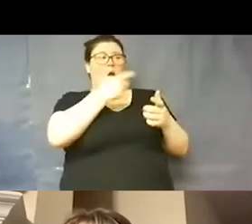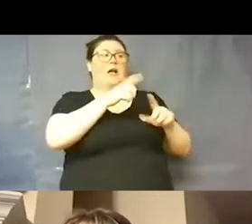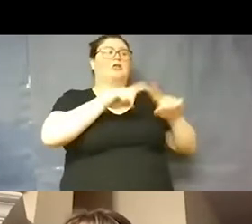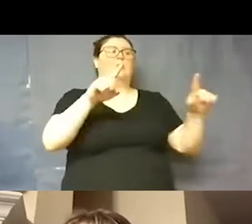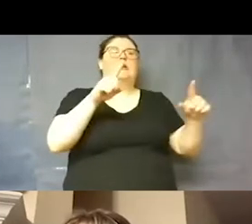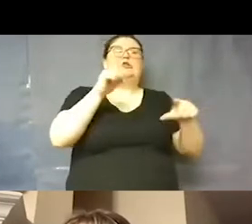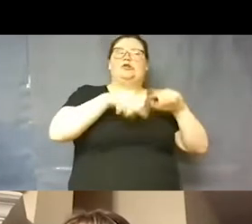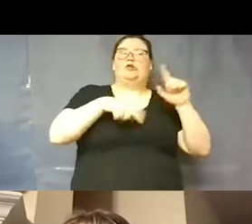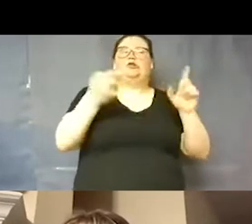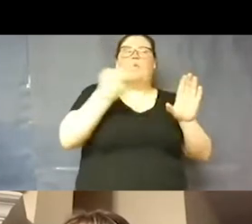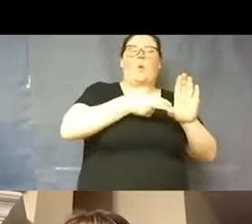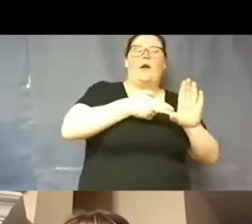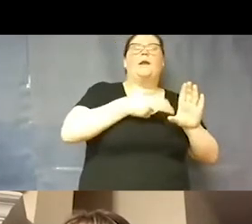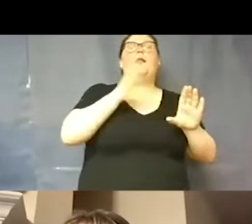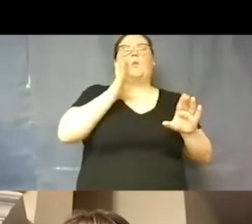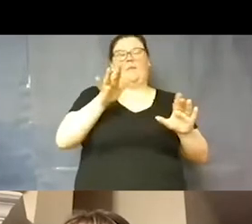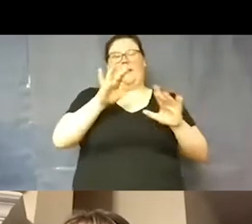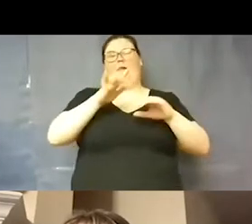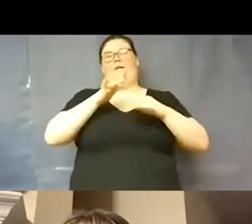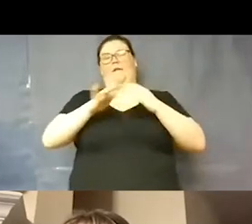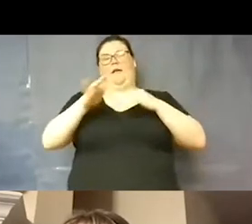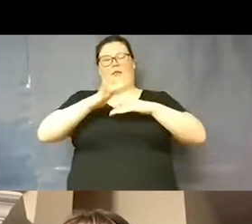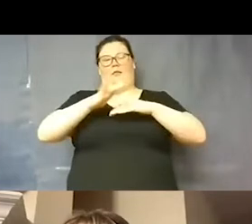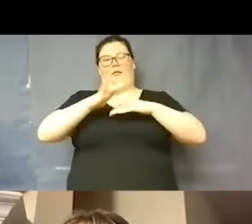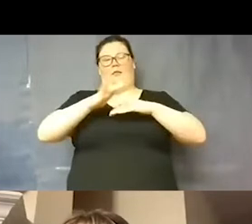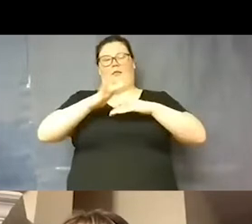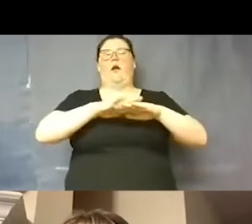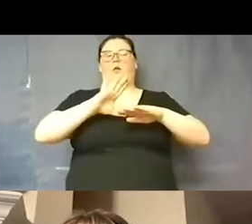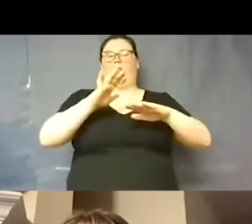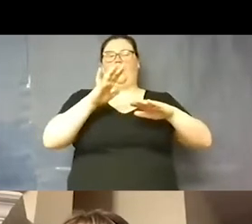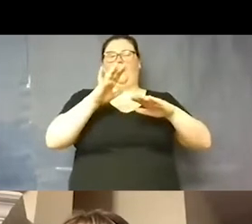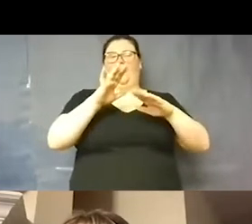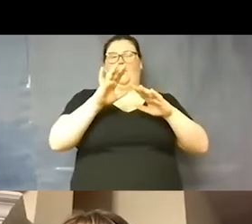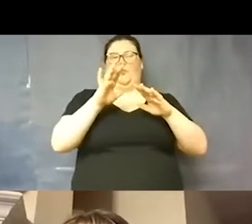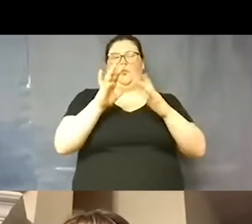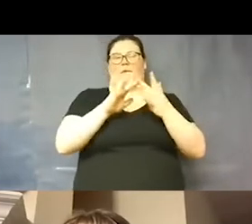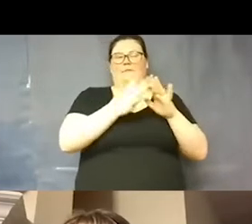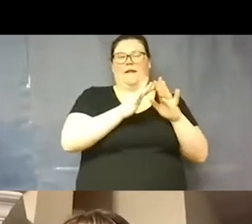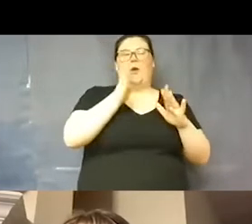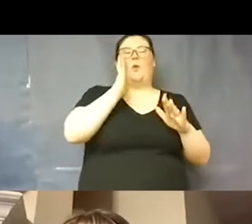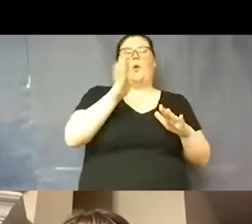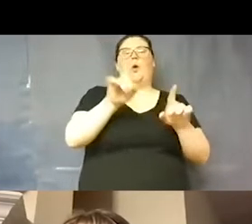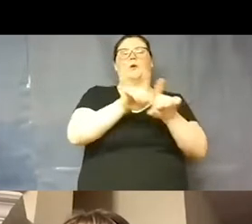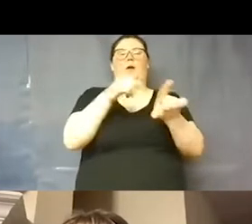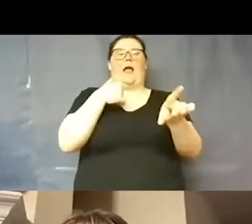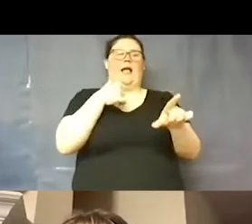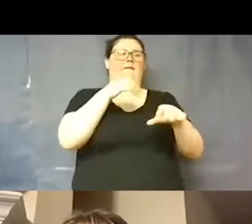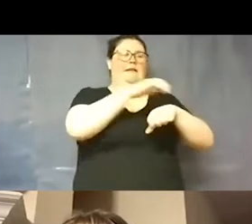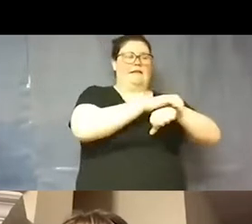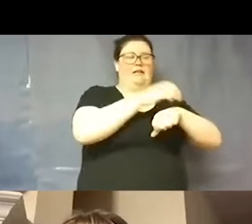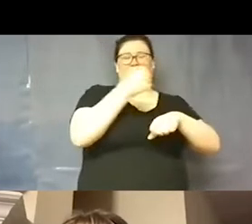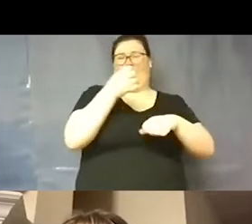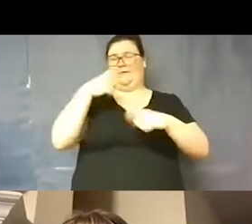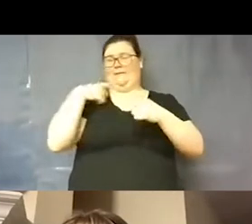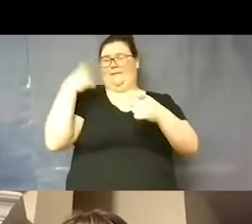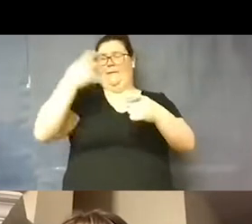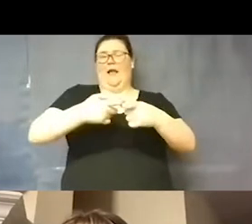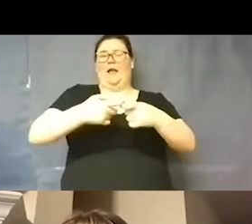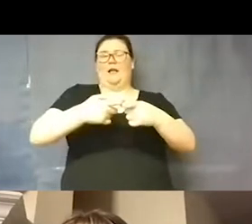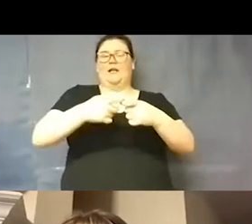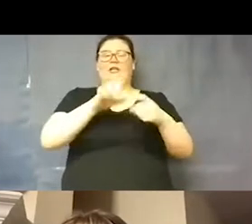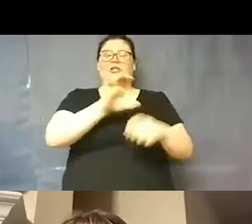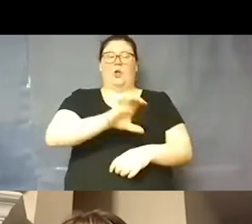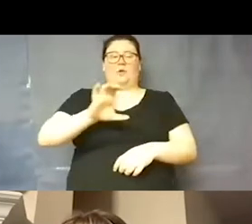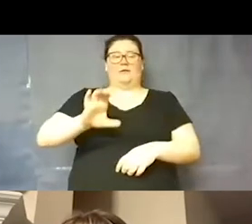later this evening, and then as soon as possible, we'll be providing closed captioning, both in English and Spanish. We hope to have that done very soon, so those will be